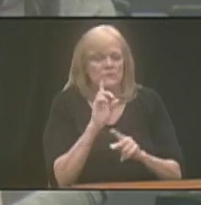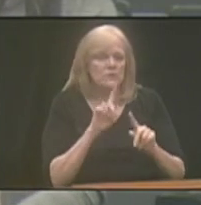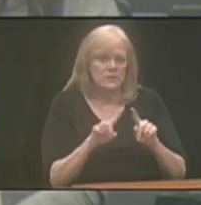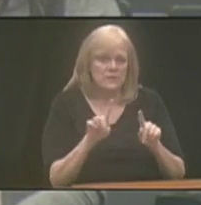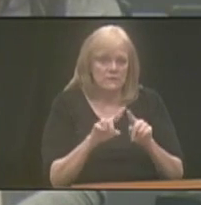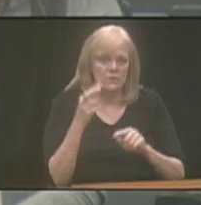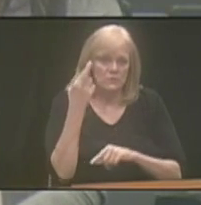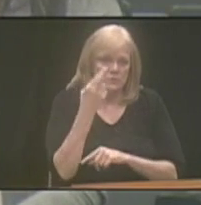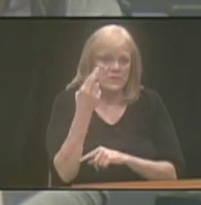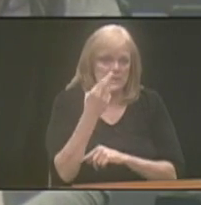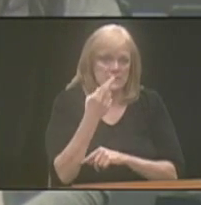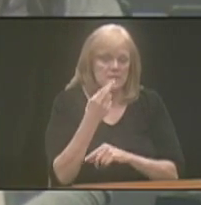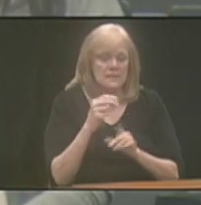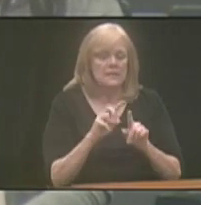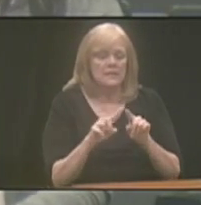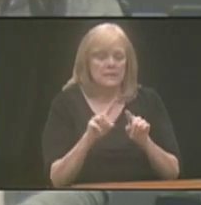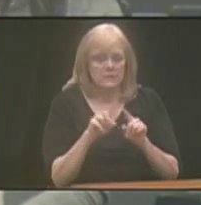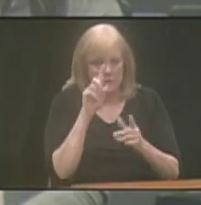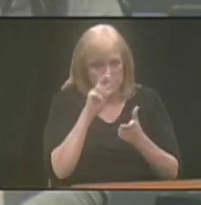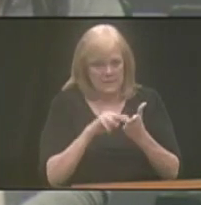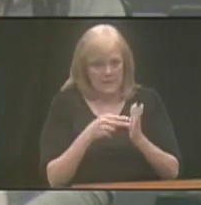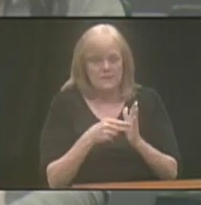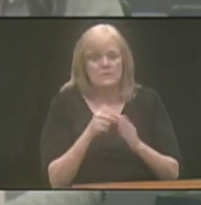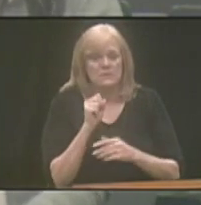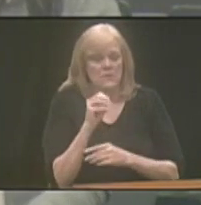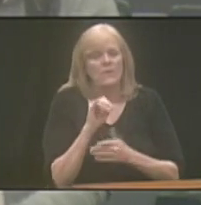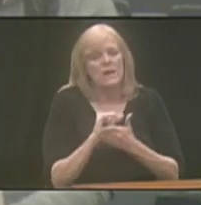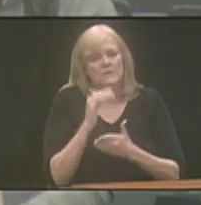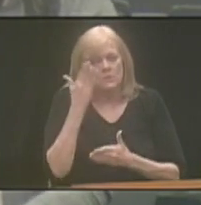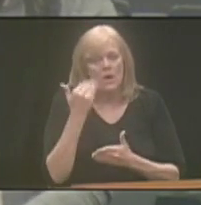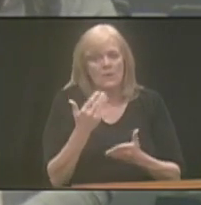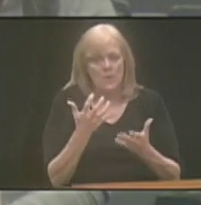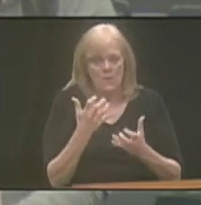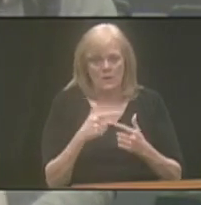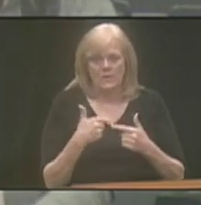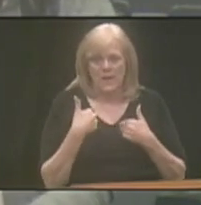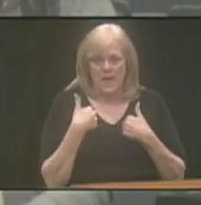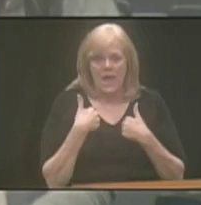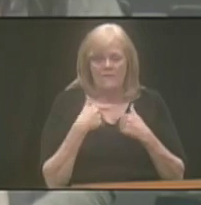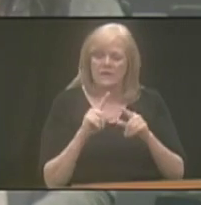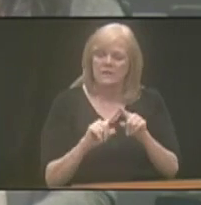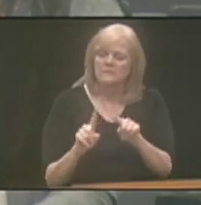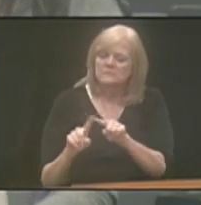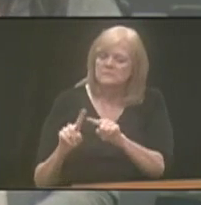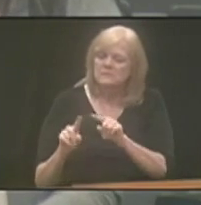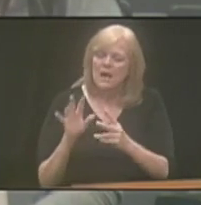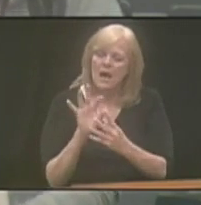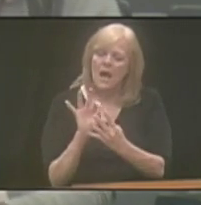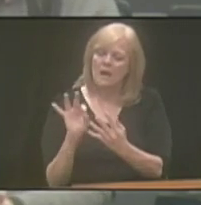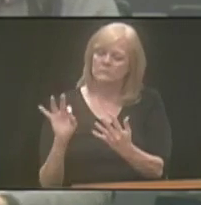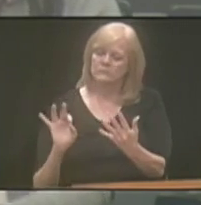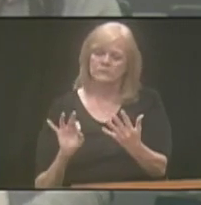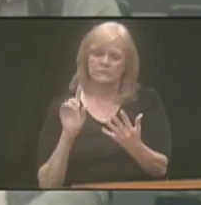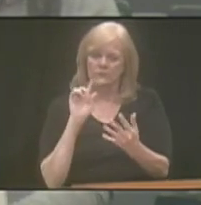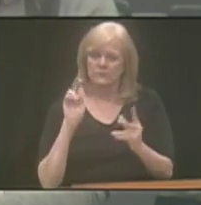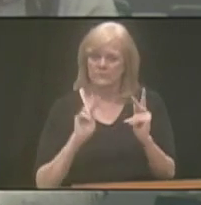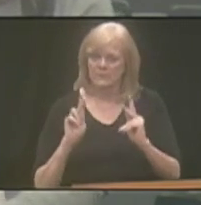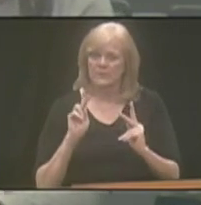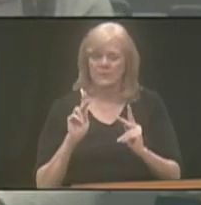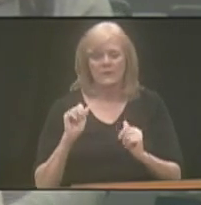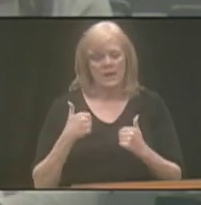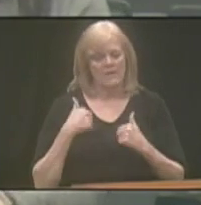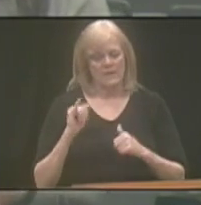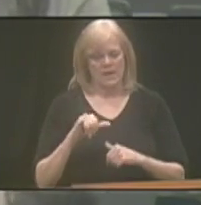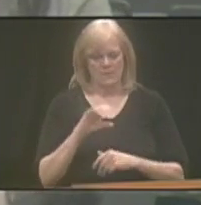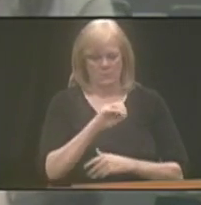for different reasons and different intents. So, and that's why we wanted to have a kind of a diverse option for folks. So they can